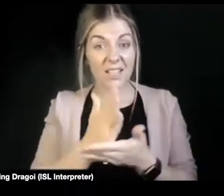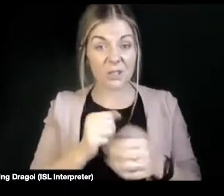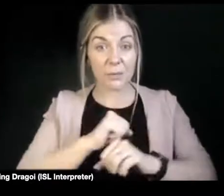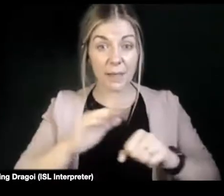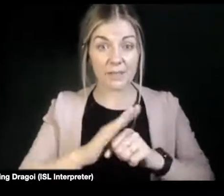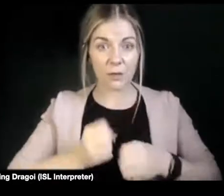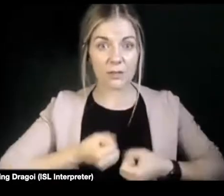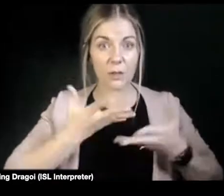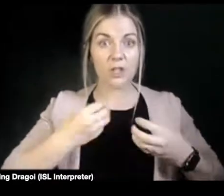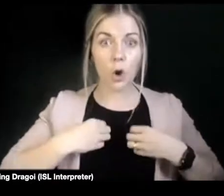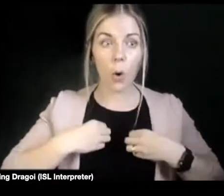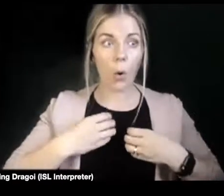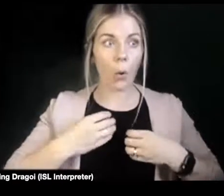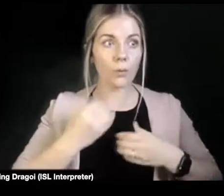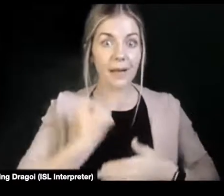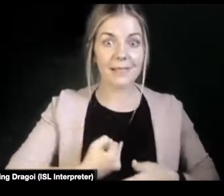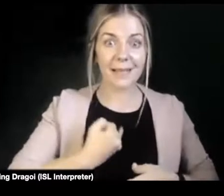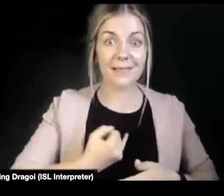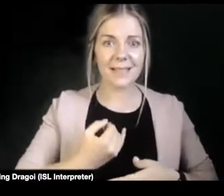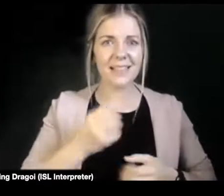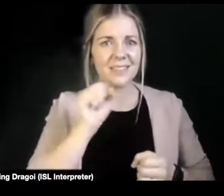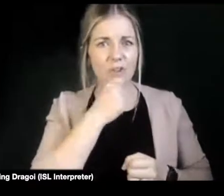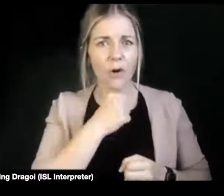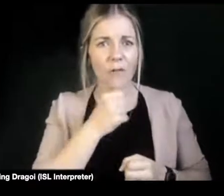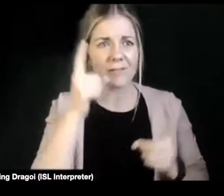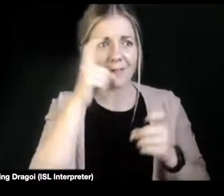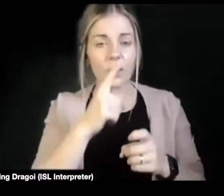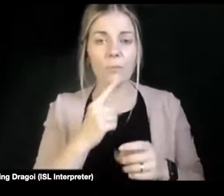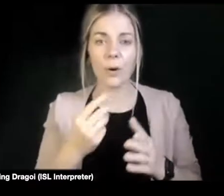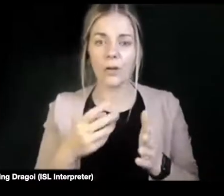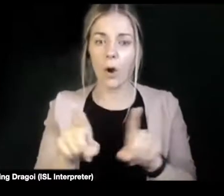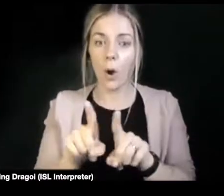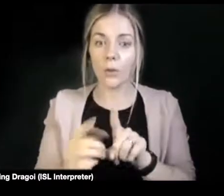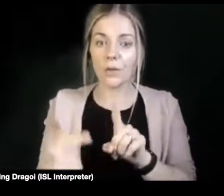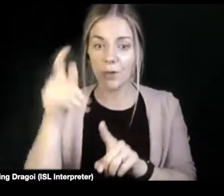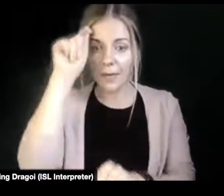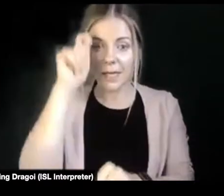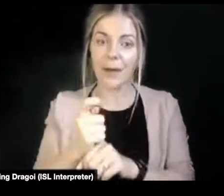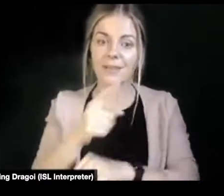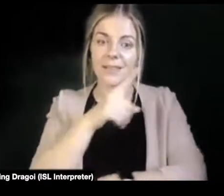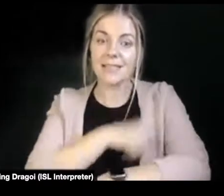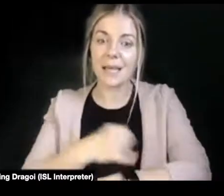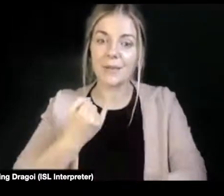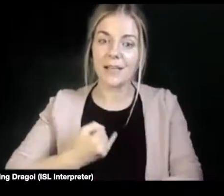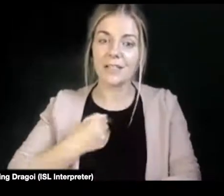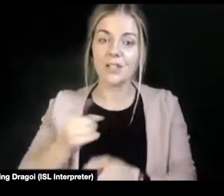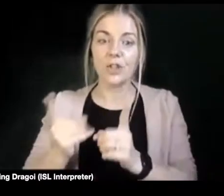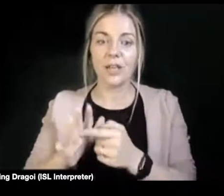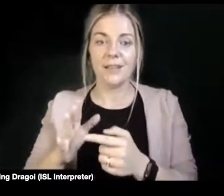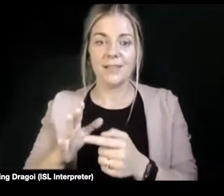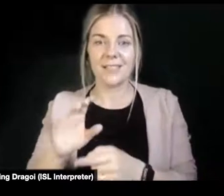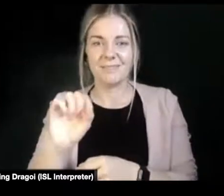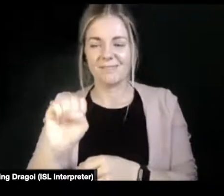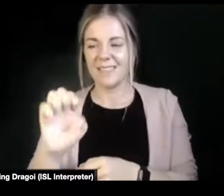But when you add in disabled identities such as the often desexualized or infantilized learning, to find the